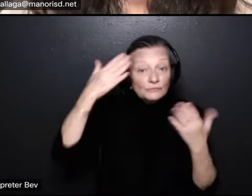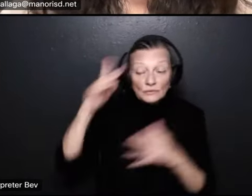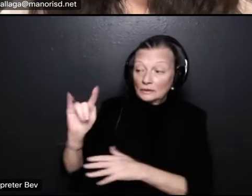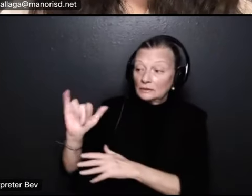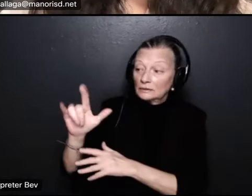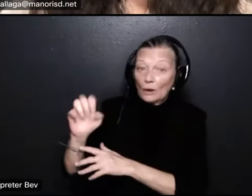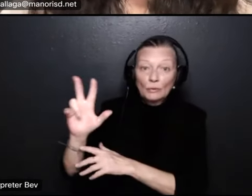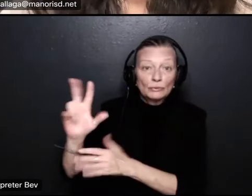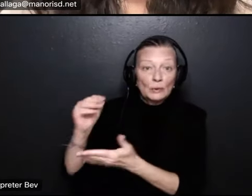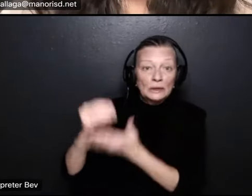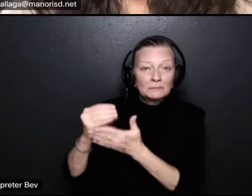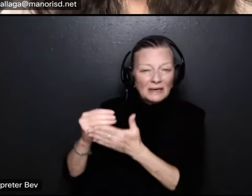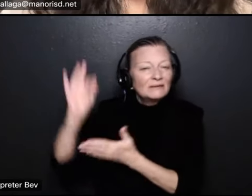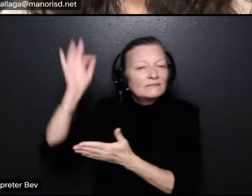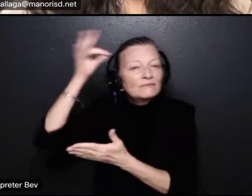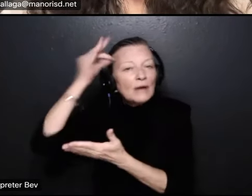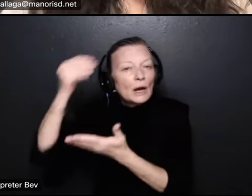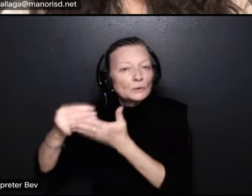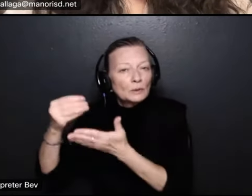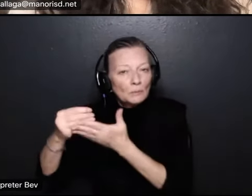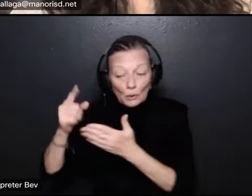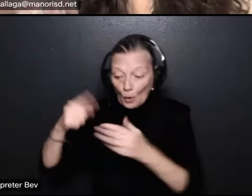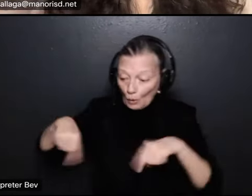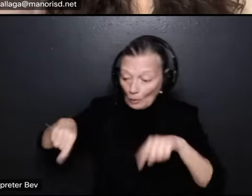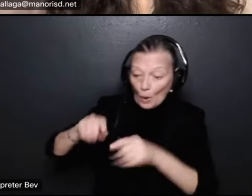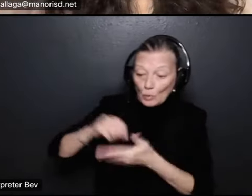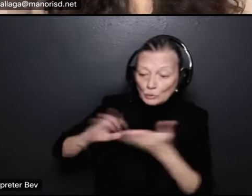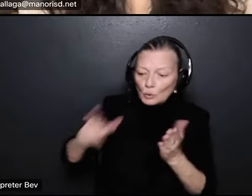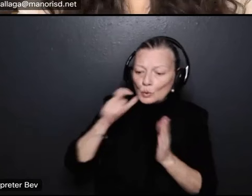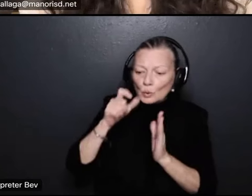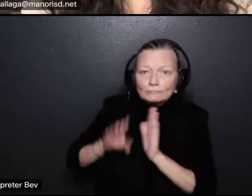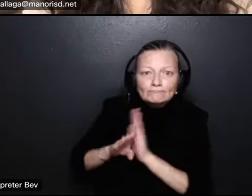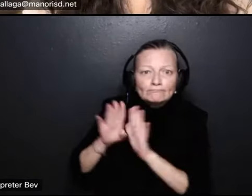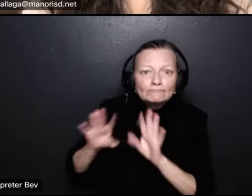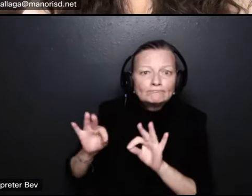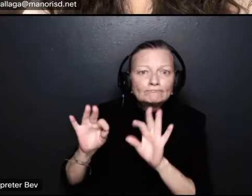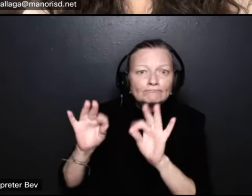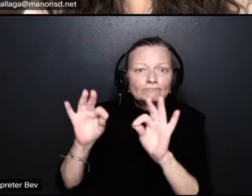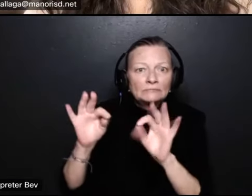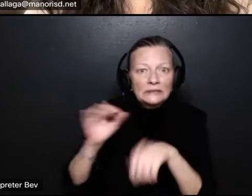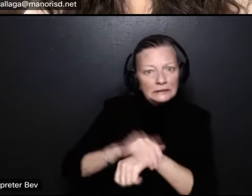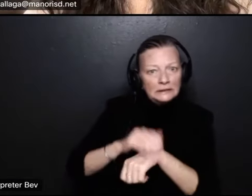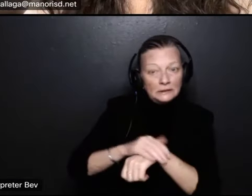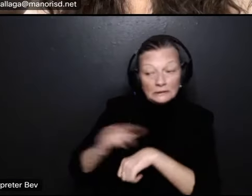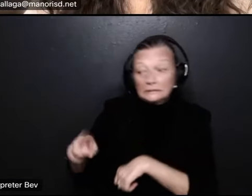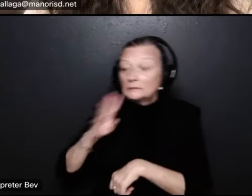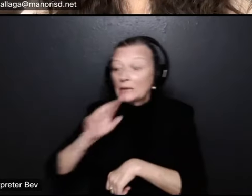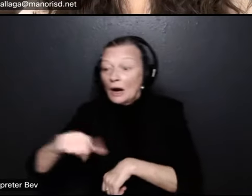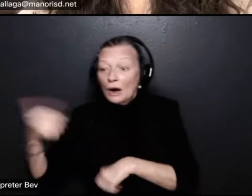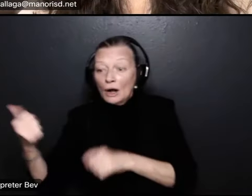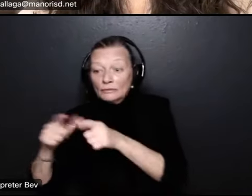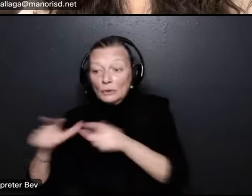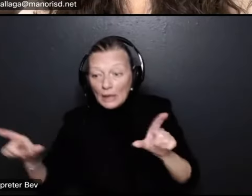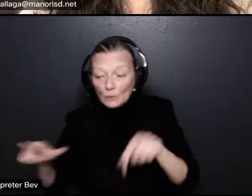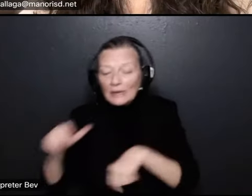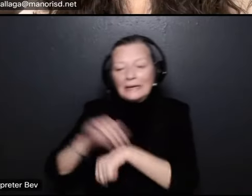comes for students who are known as emergent bilinguals these are students who speak another language english is a second language for